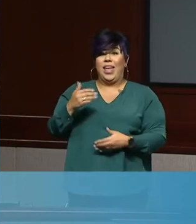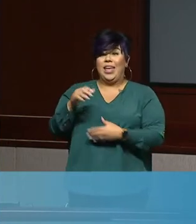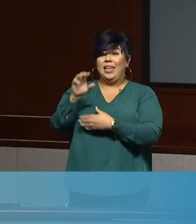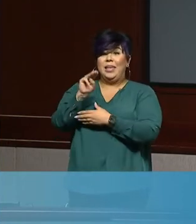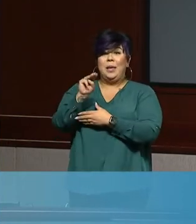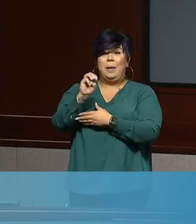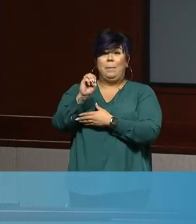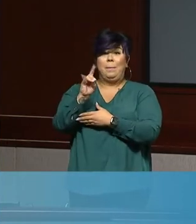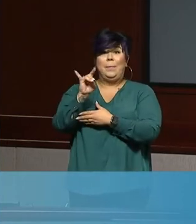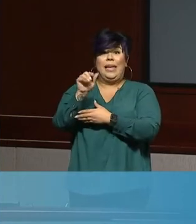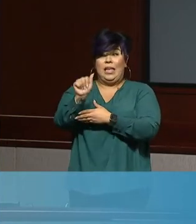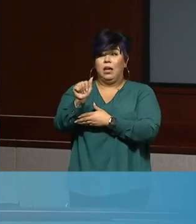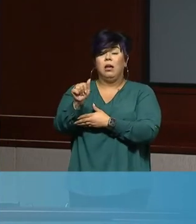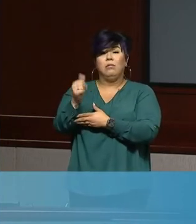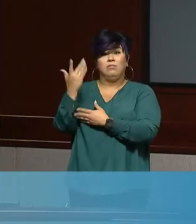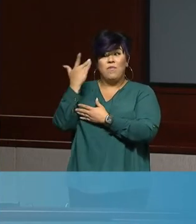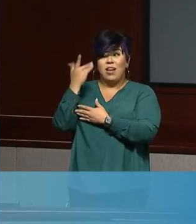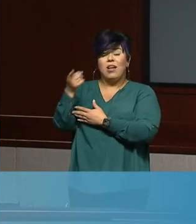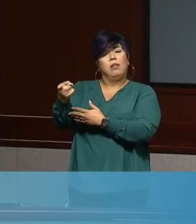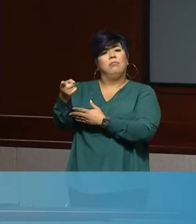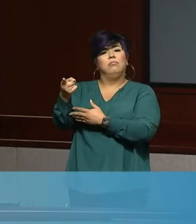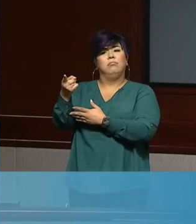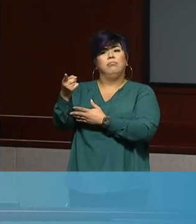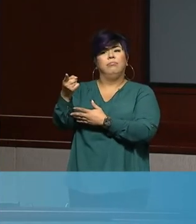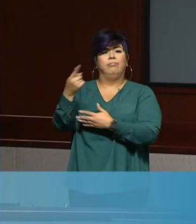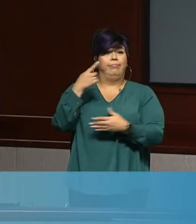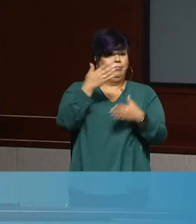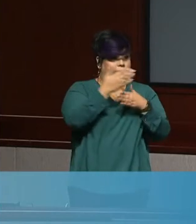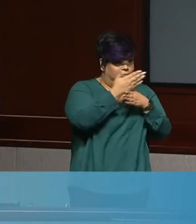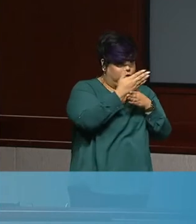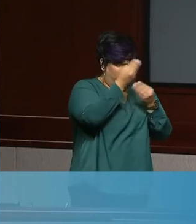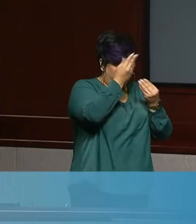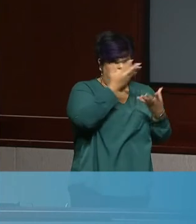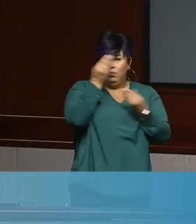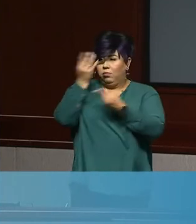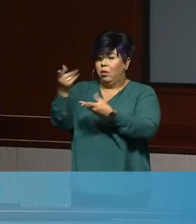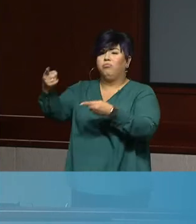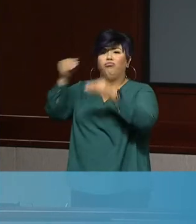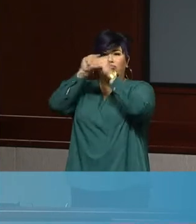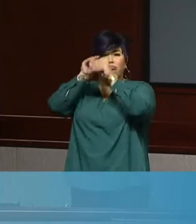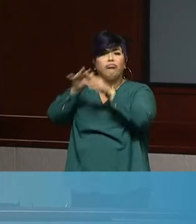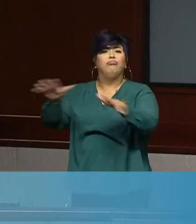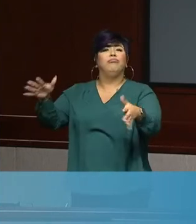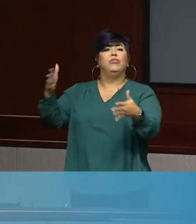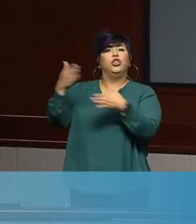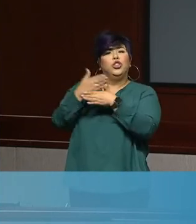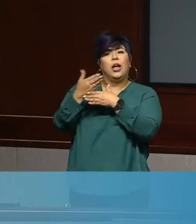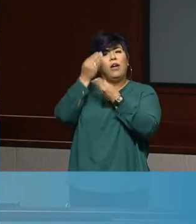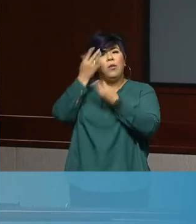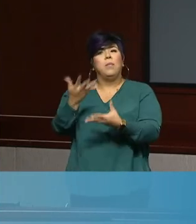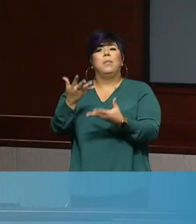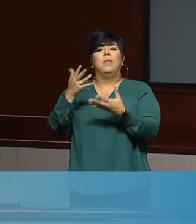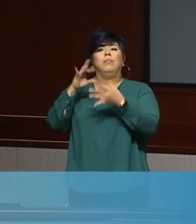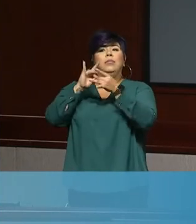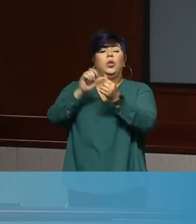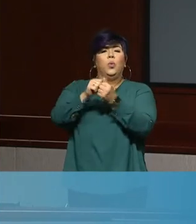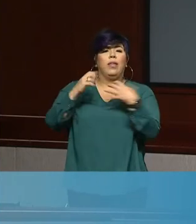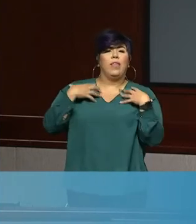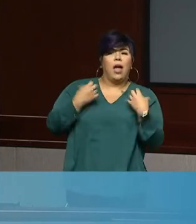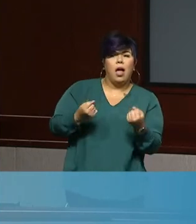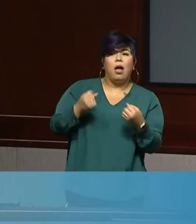the citizens of Kern County in tune to how to get us healthy and how to get our economy rolling again.